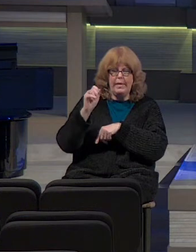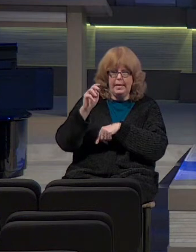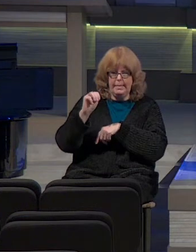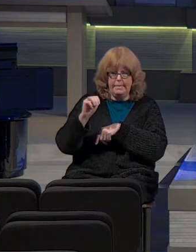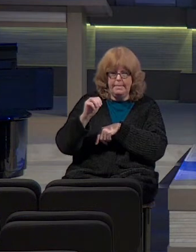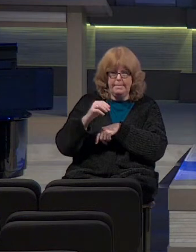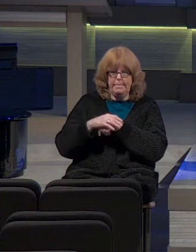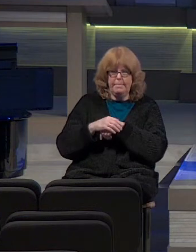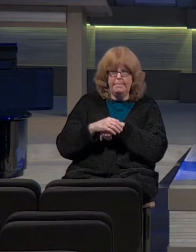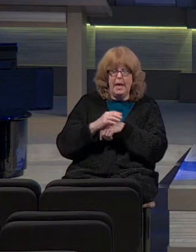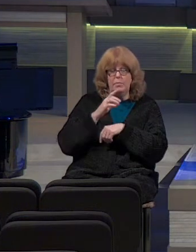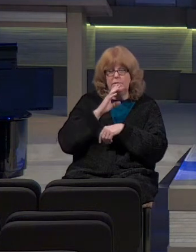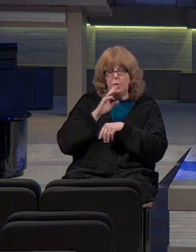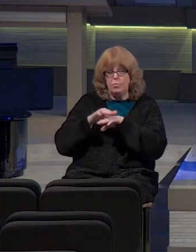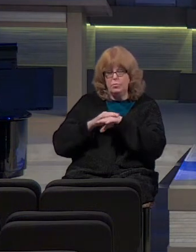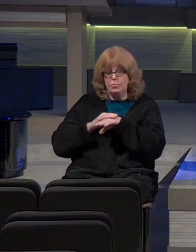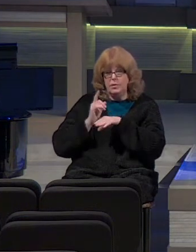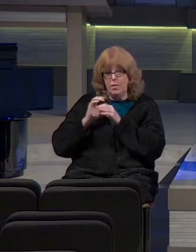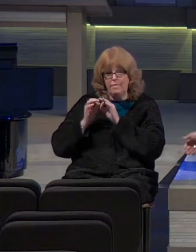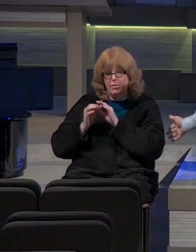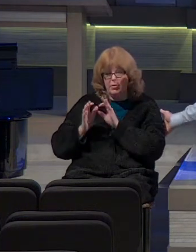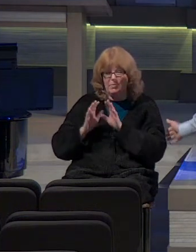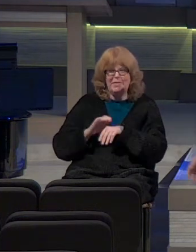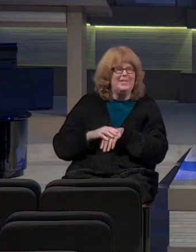I was told to slow down for the names.